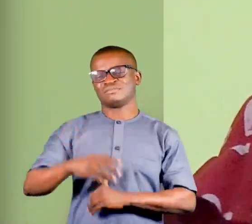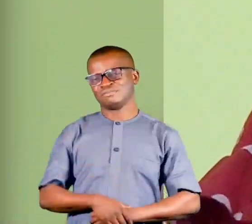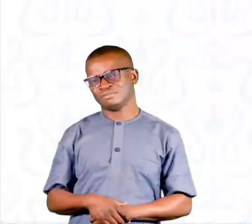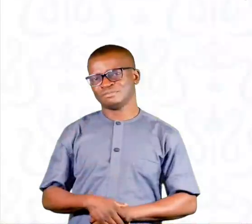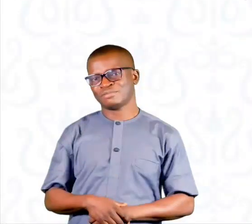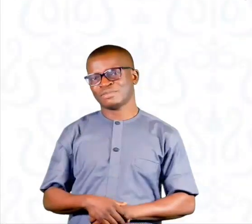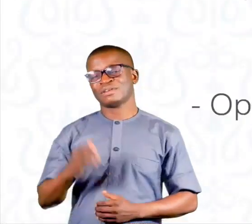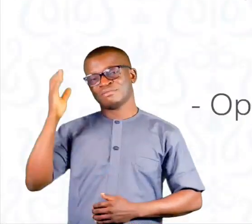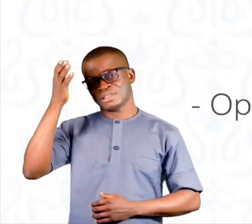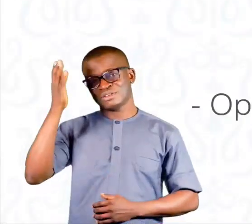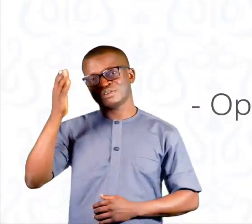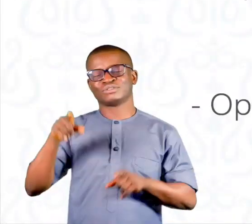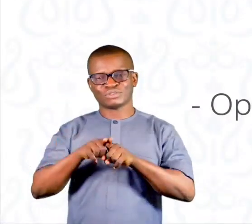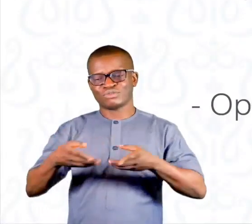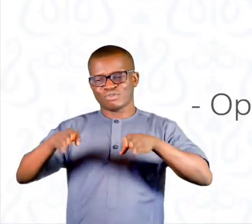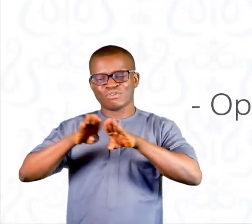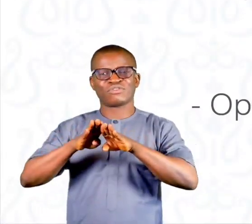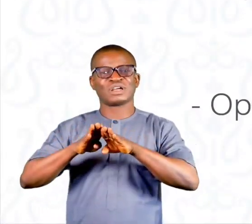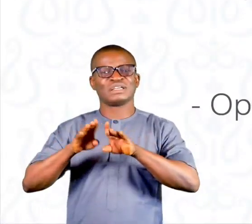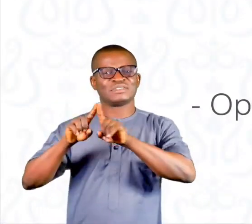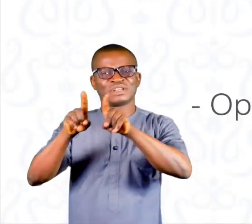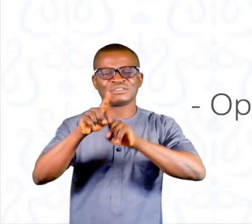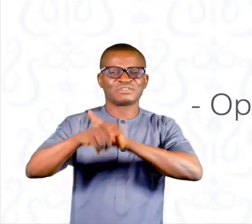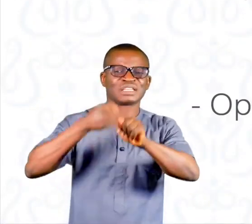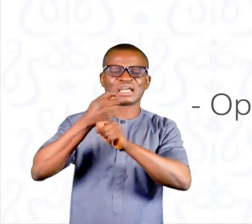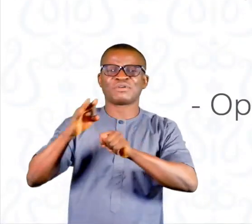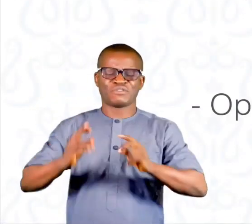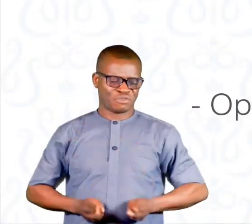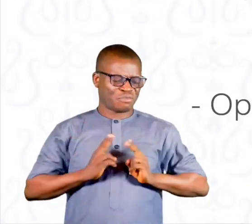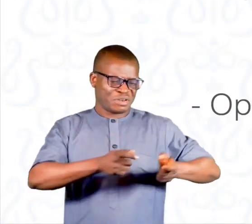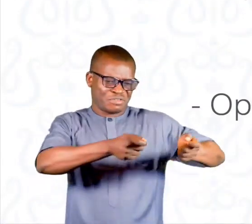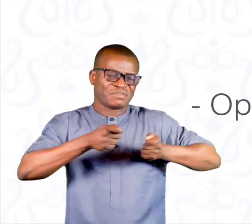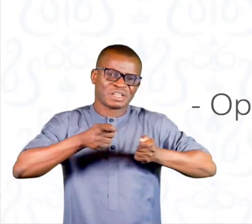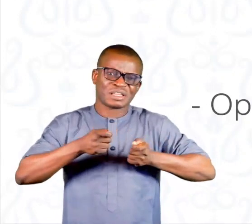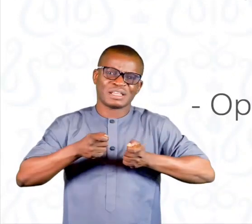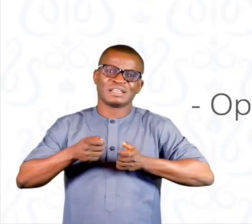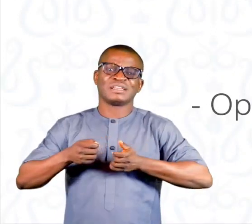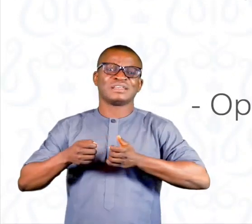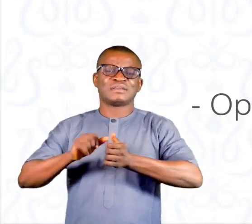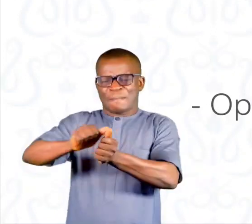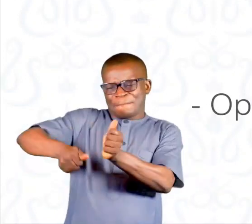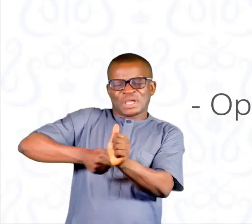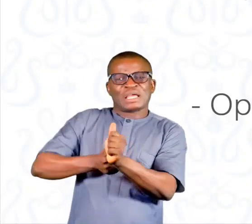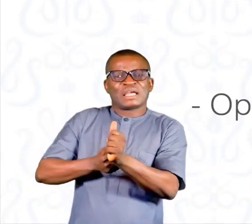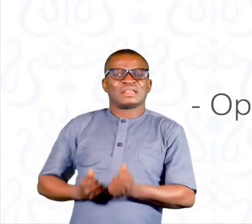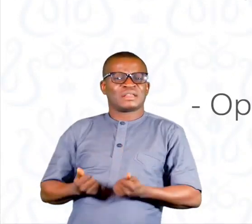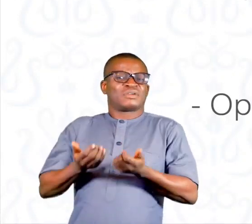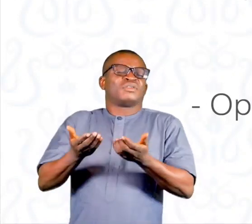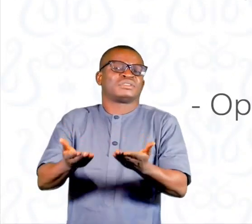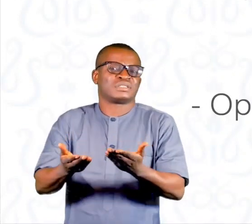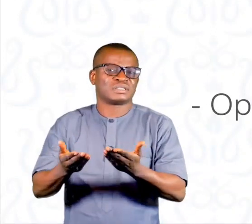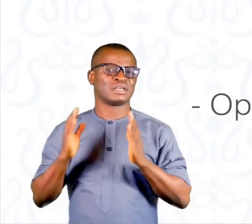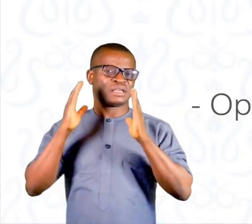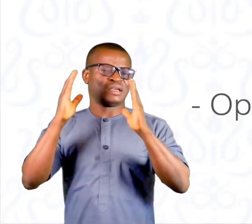trafficking. The presentation also covered the forms of human trafficking, key drivers, legal framework for combating human